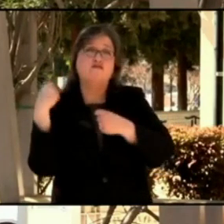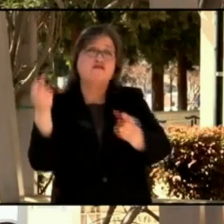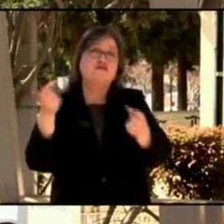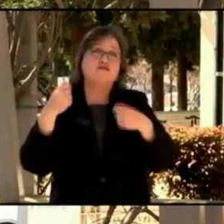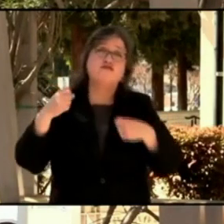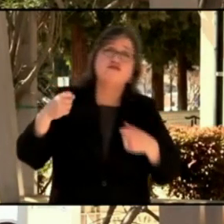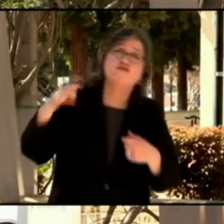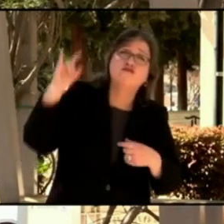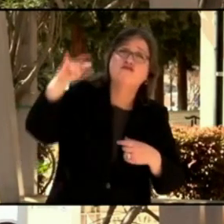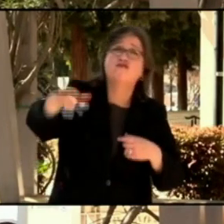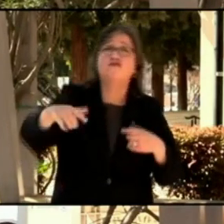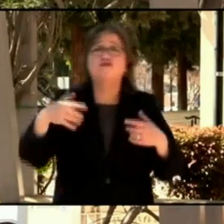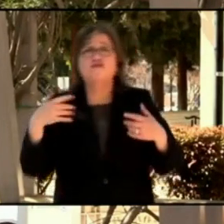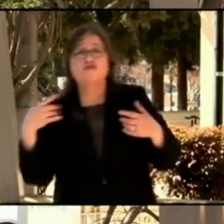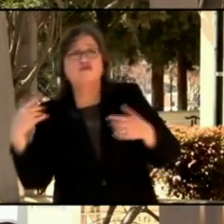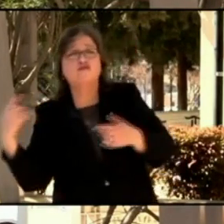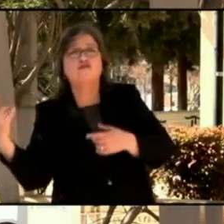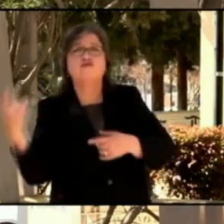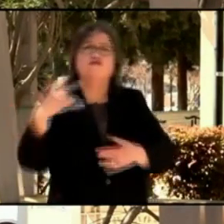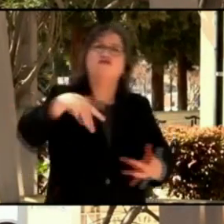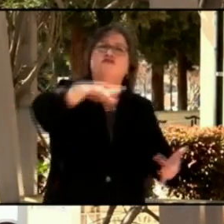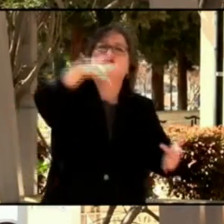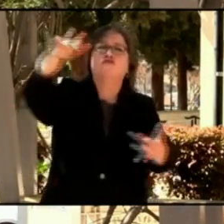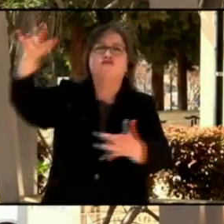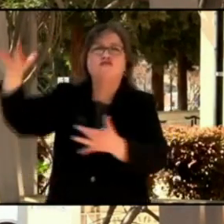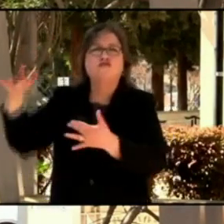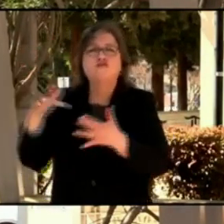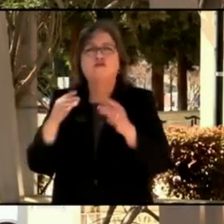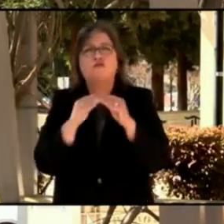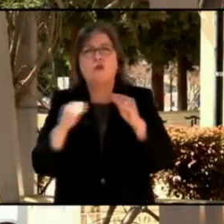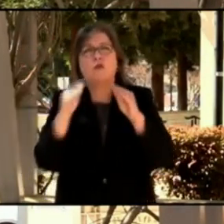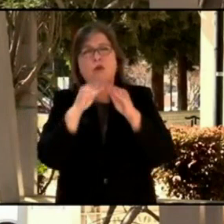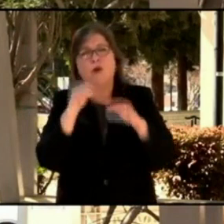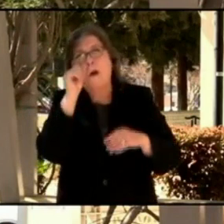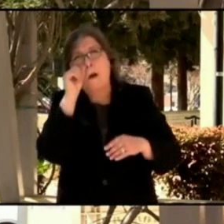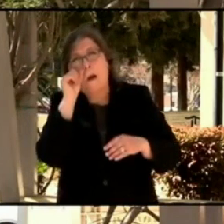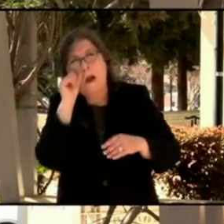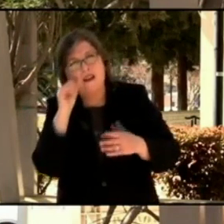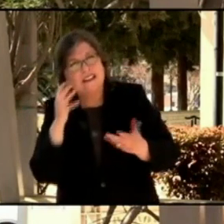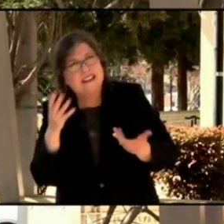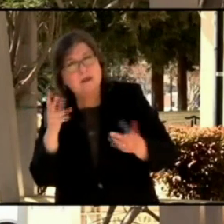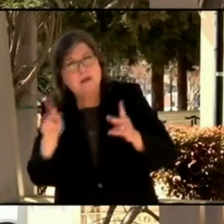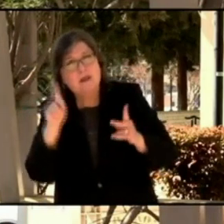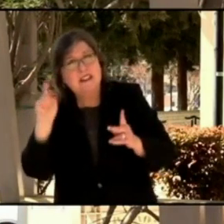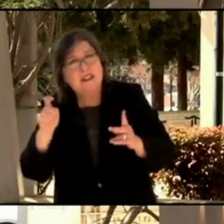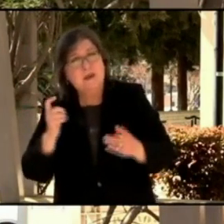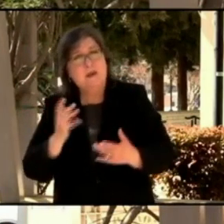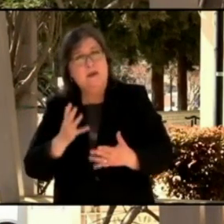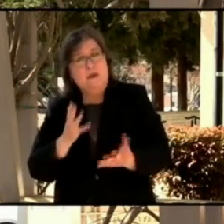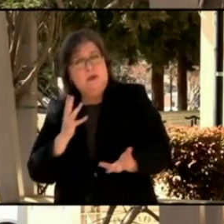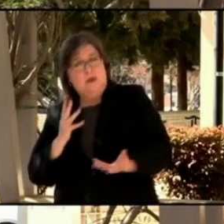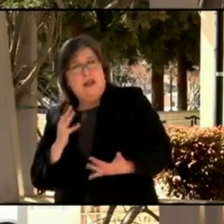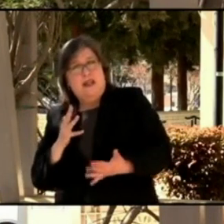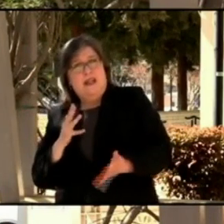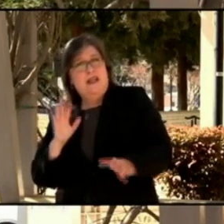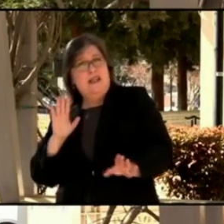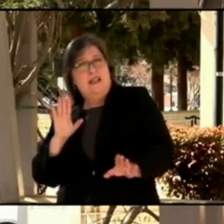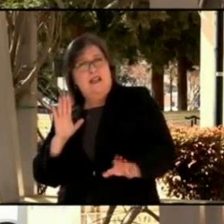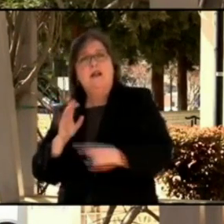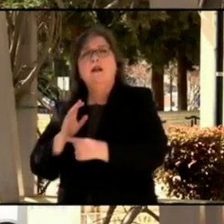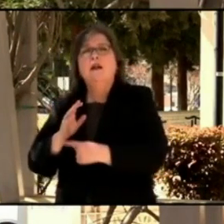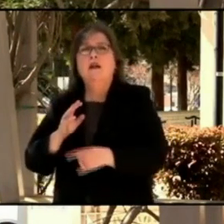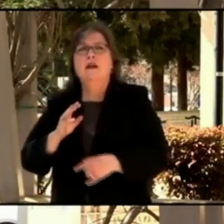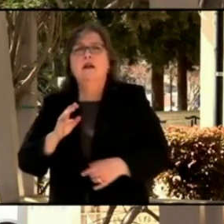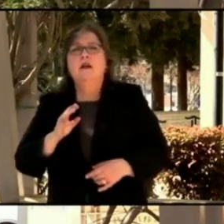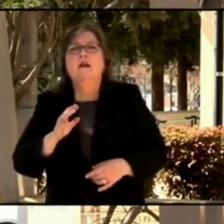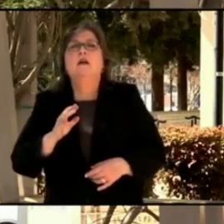The question is around travel and why people need to hold off. So there still is a travel advisory that